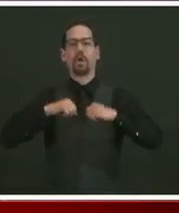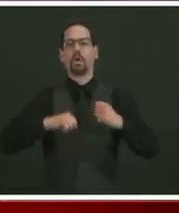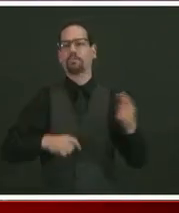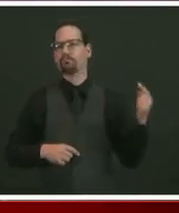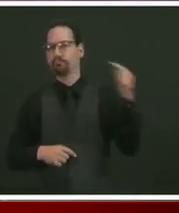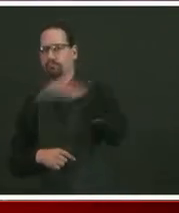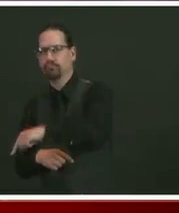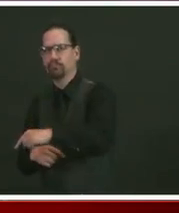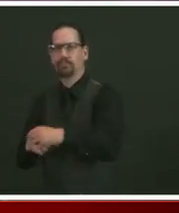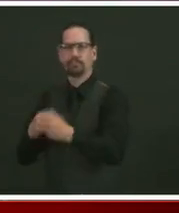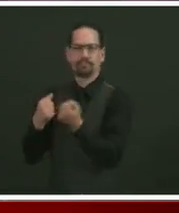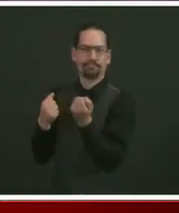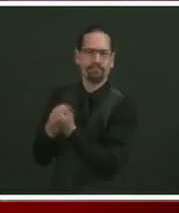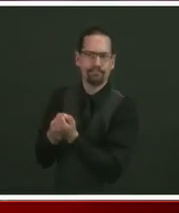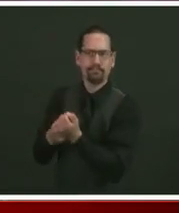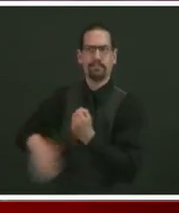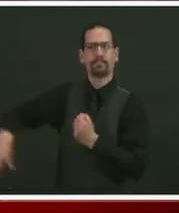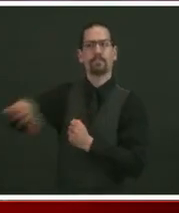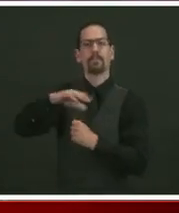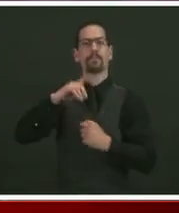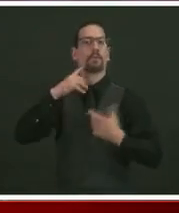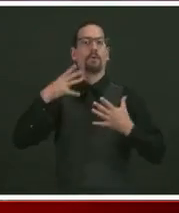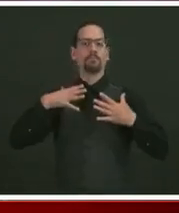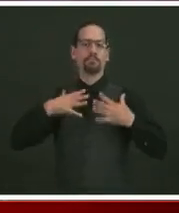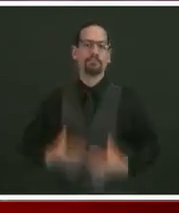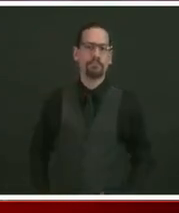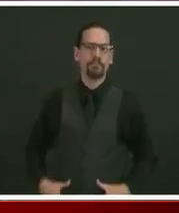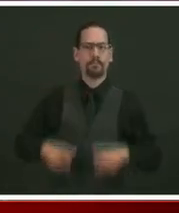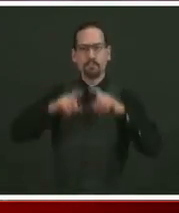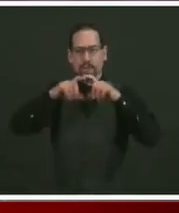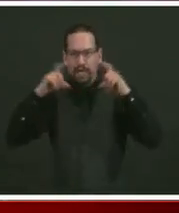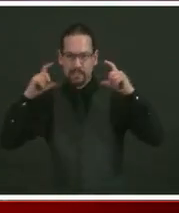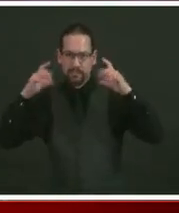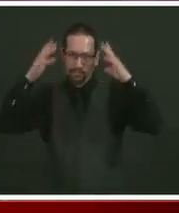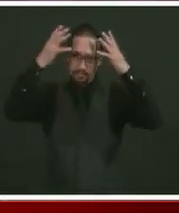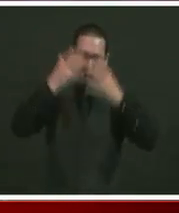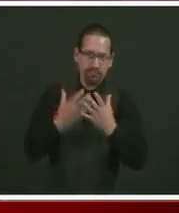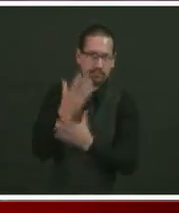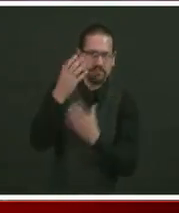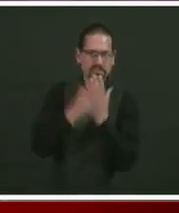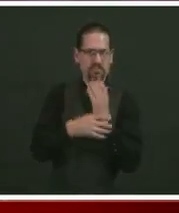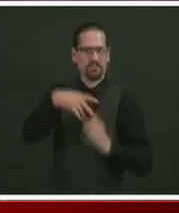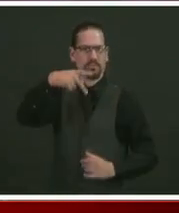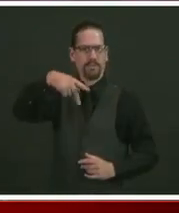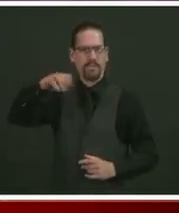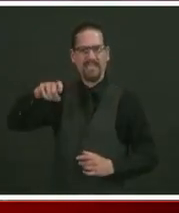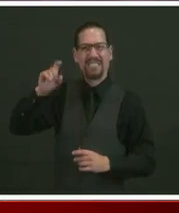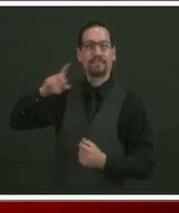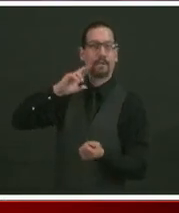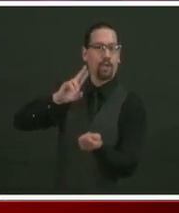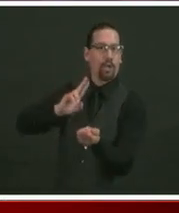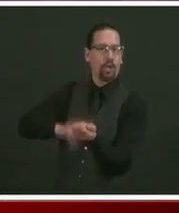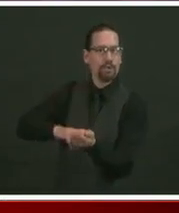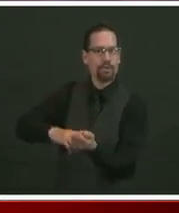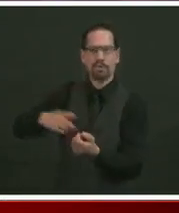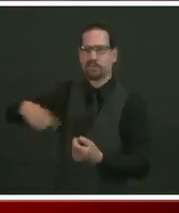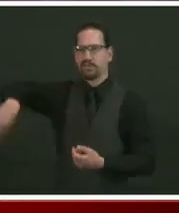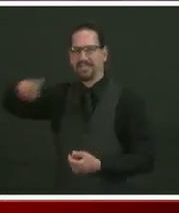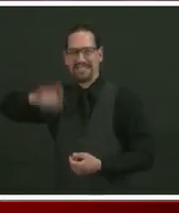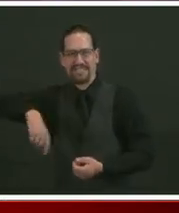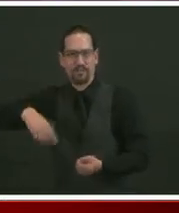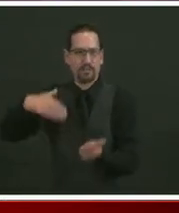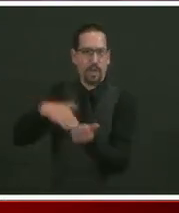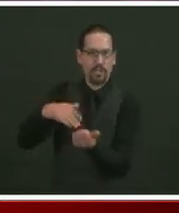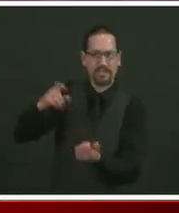personal protective equipment for their frontline staff, really tens of millions of dollars to